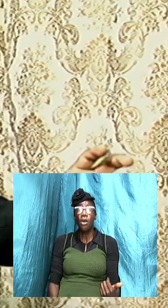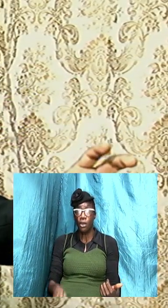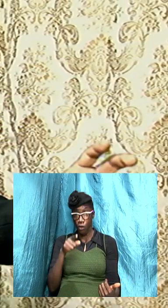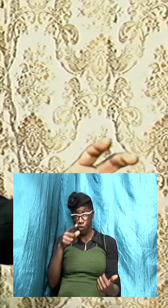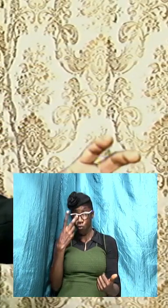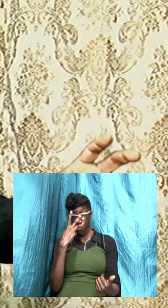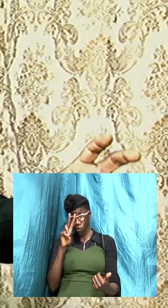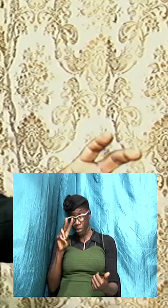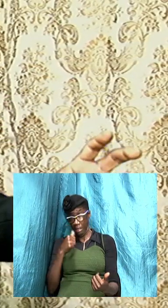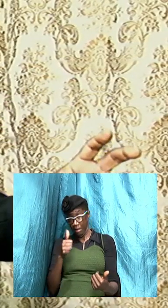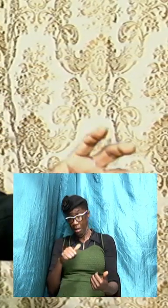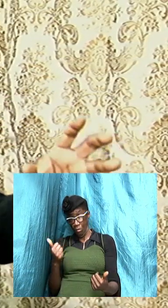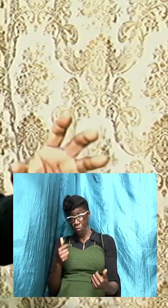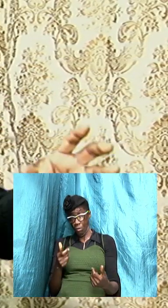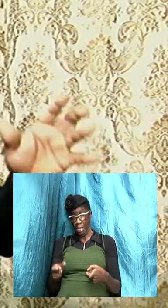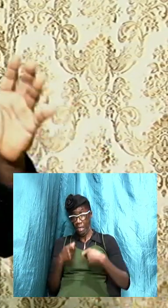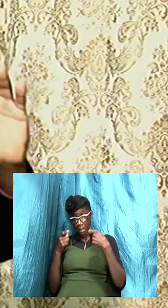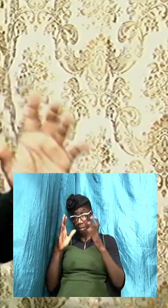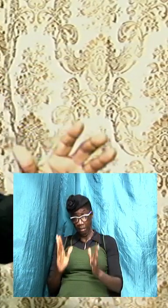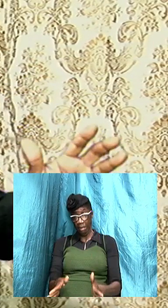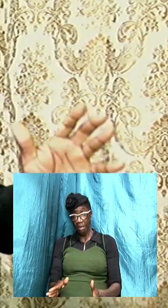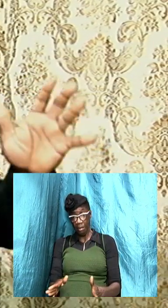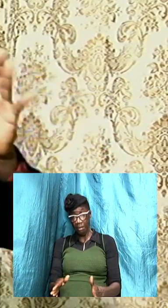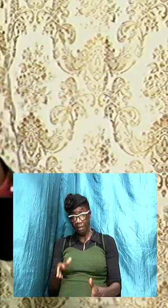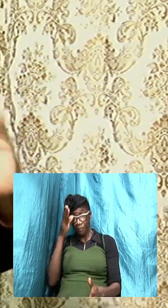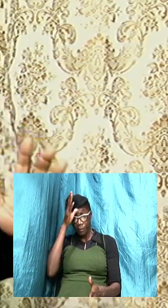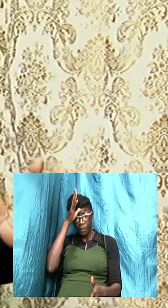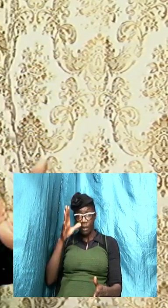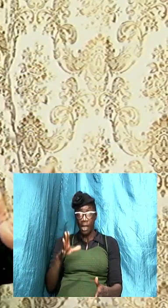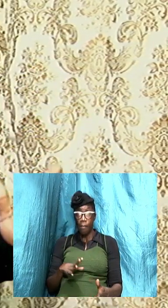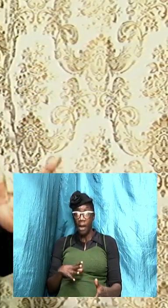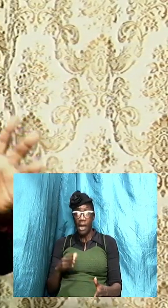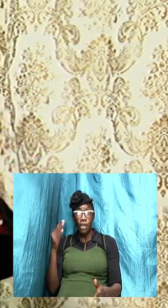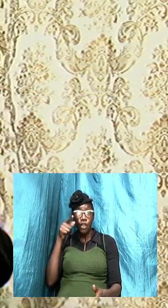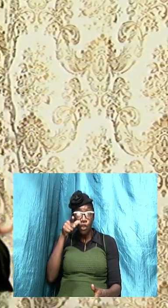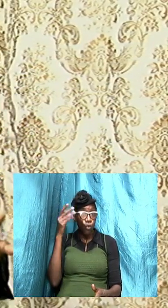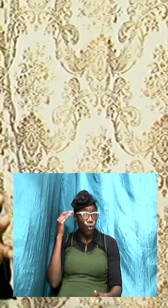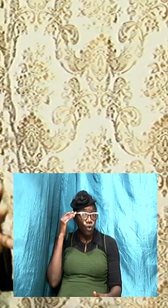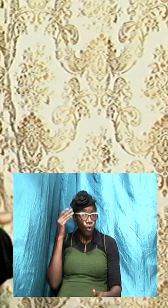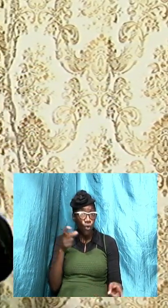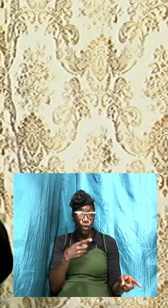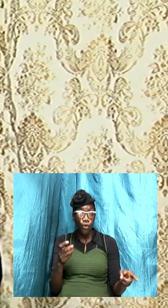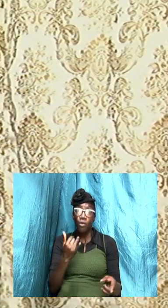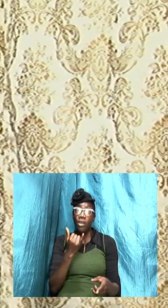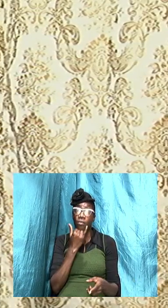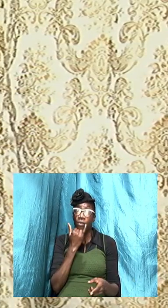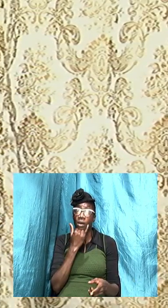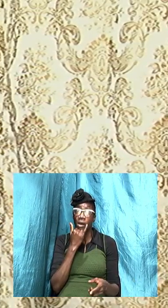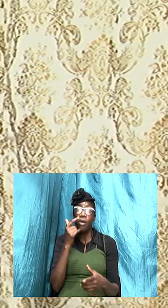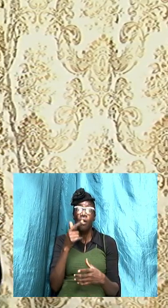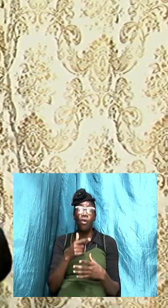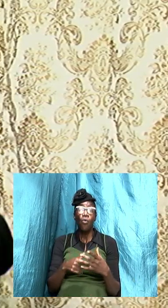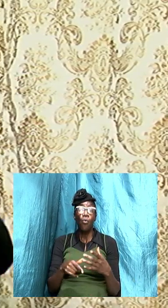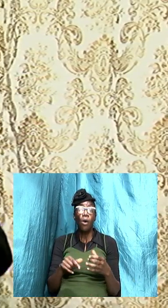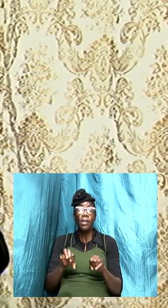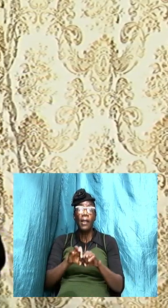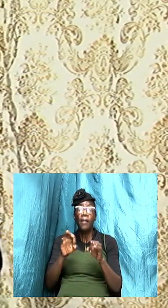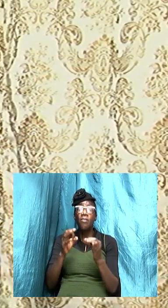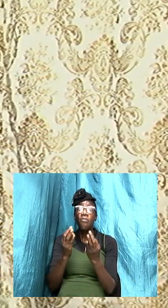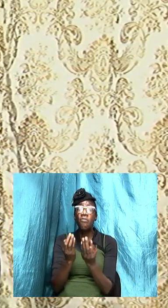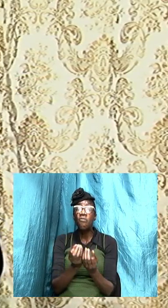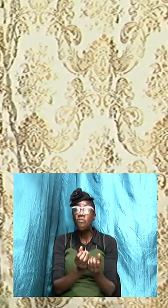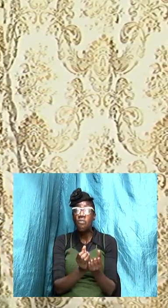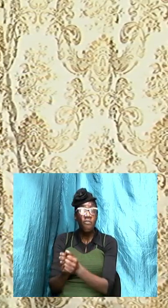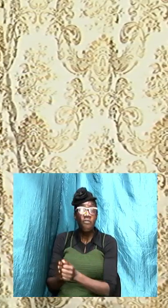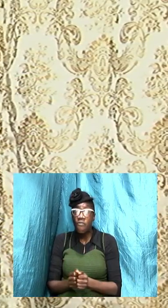as a man that we know him doing wrong but look here what fellowship have light with